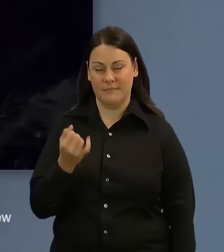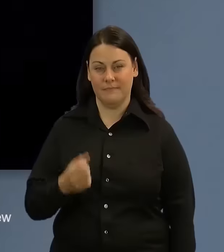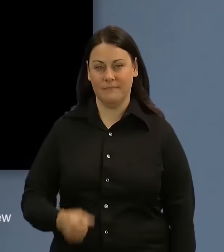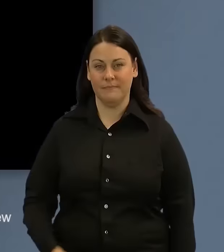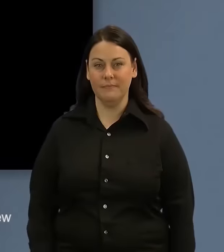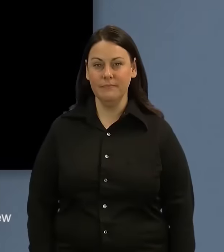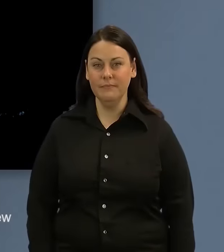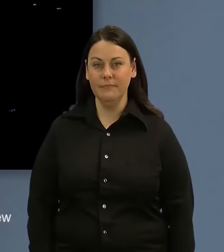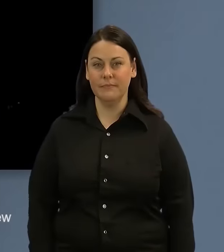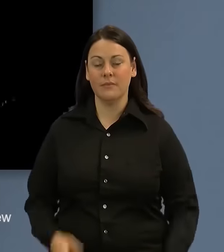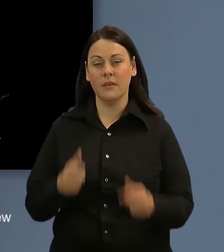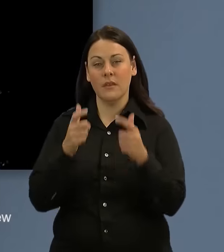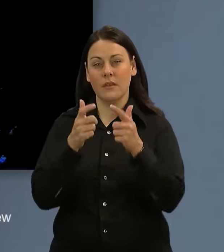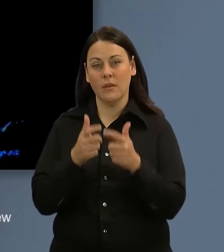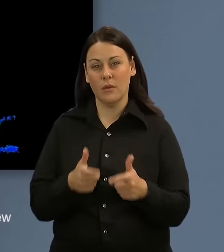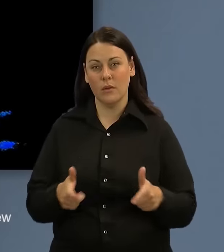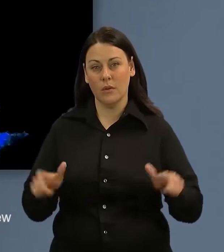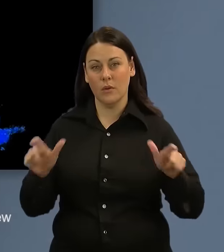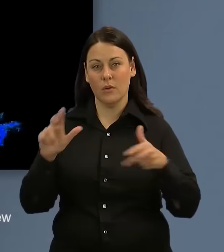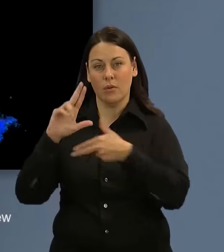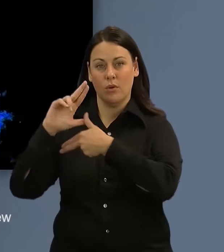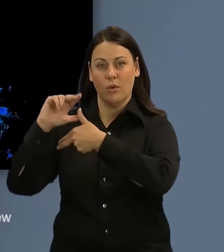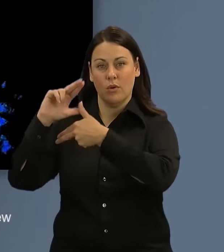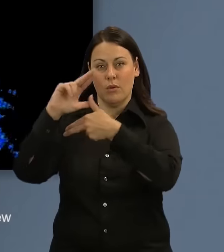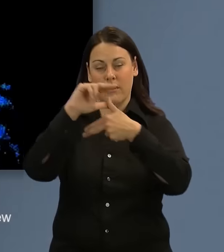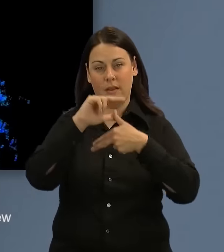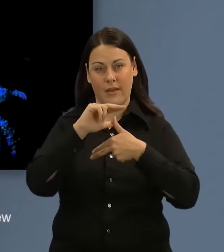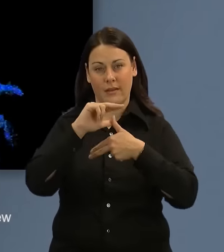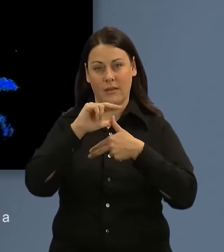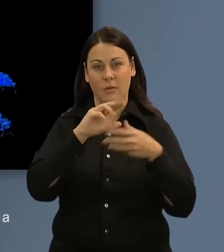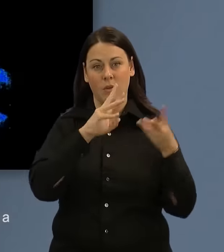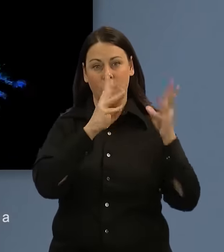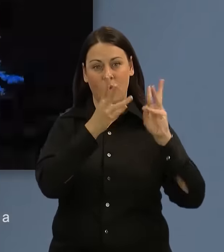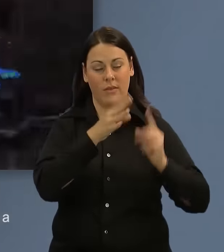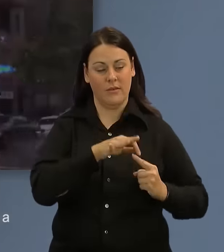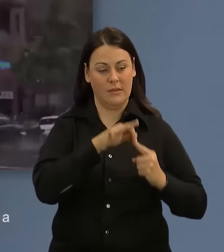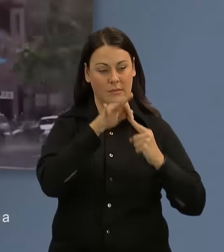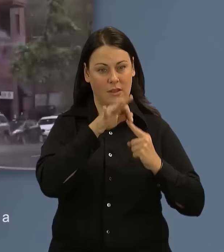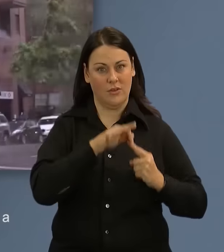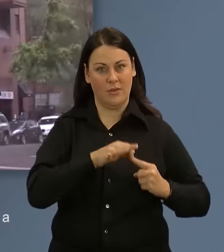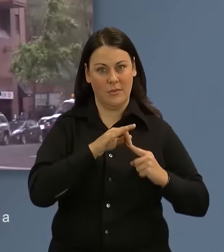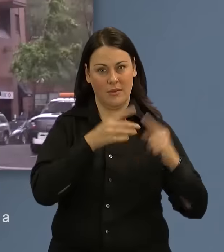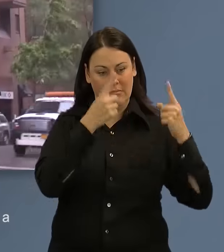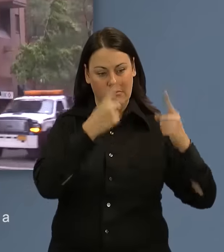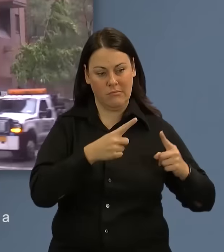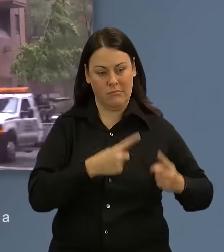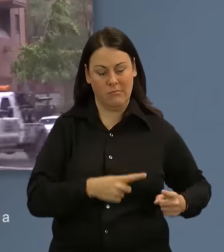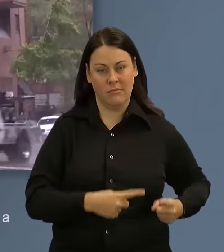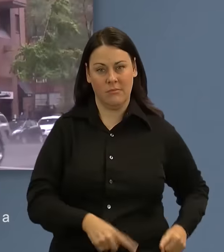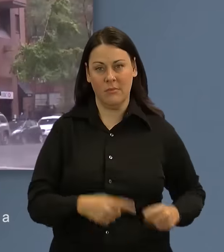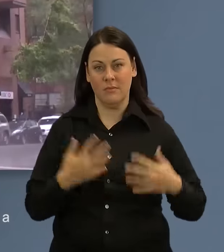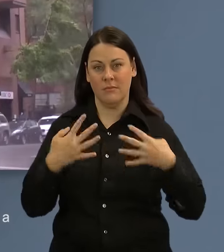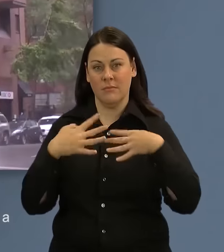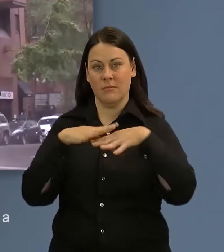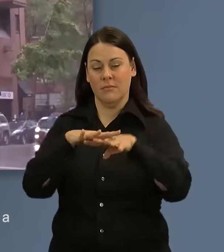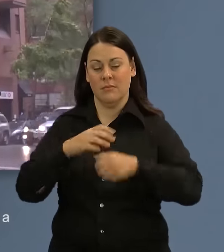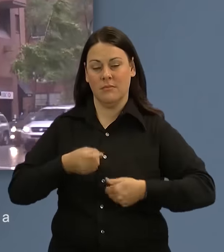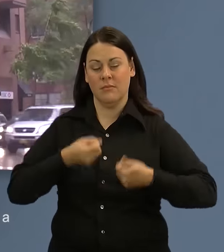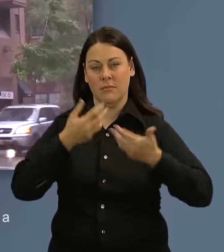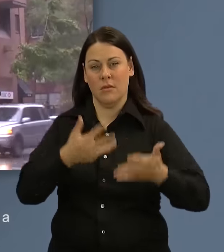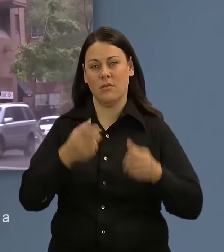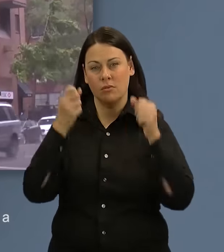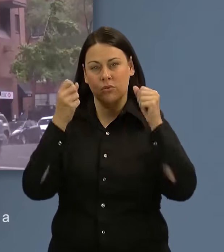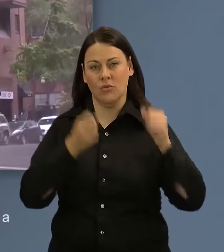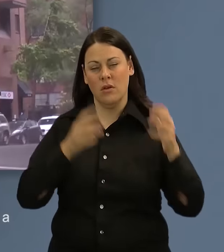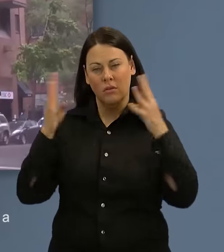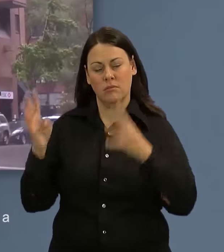The storm's immense size and unusual trajectory combined with a half dozen climatic anomalies to produce high winds,